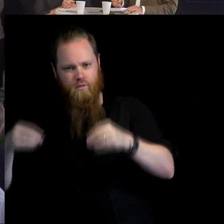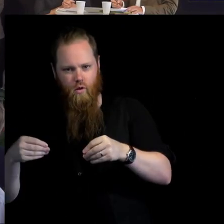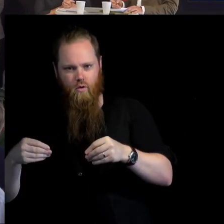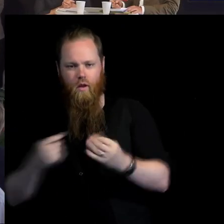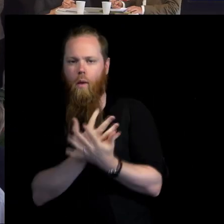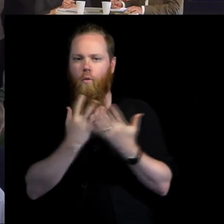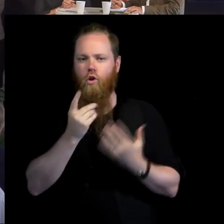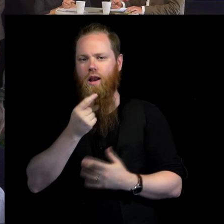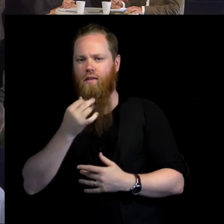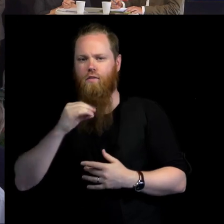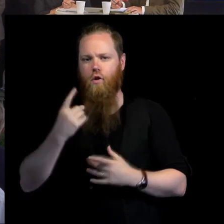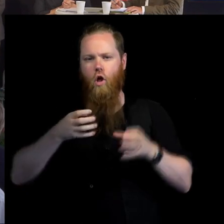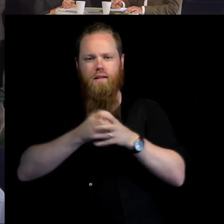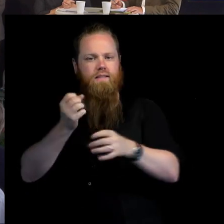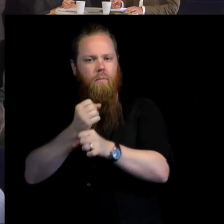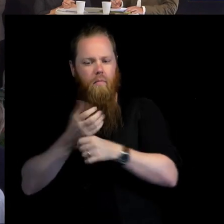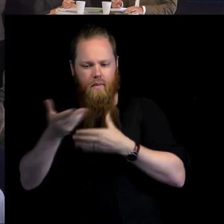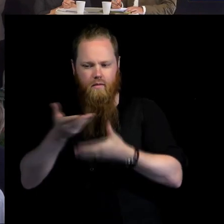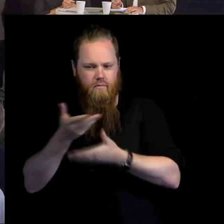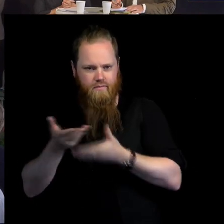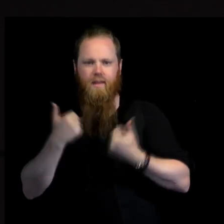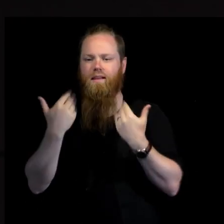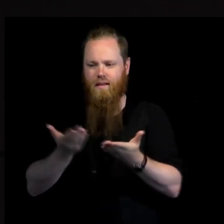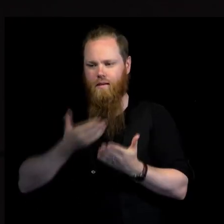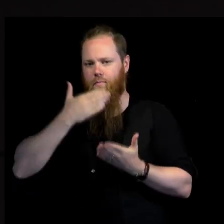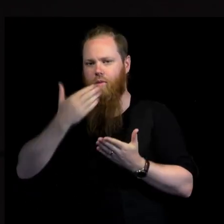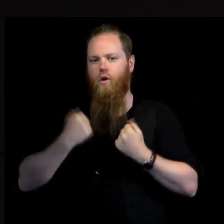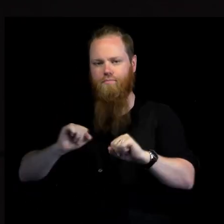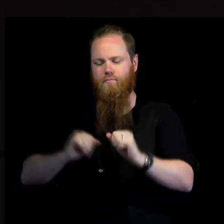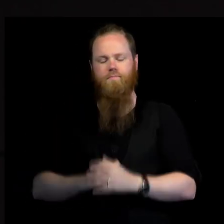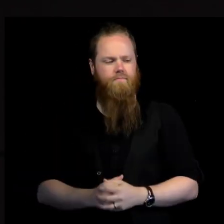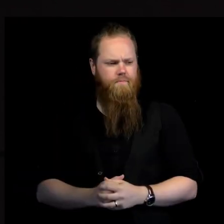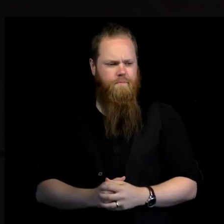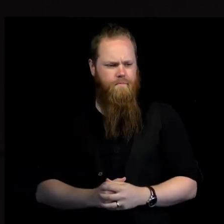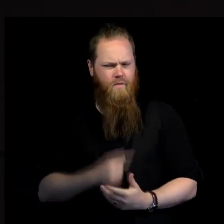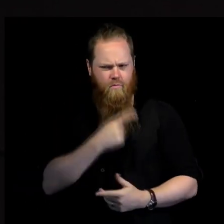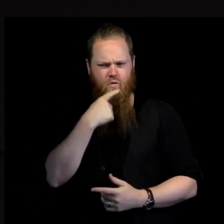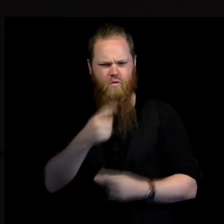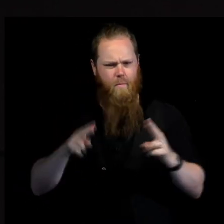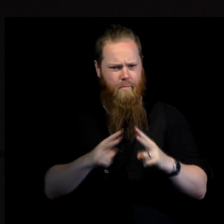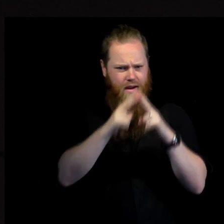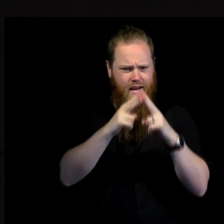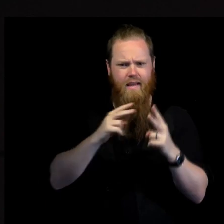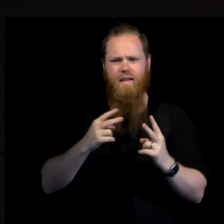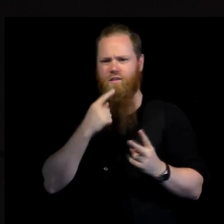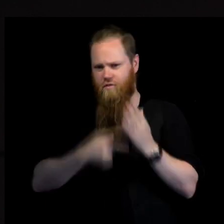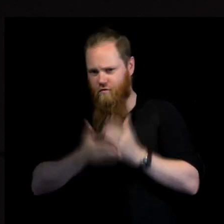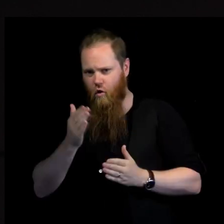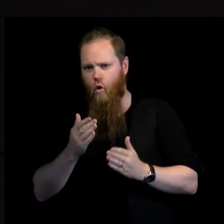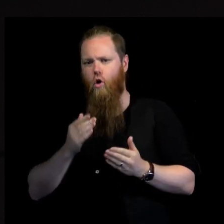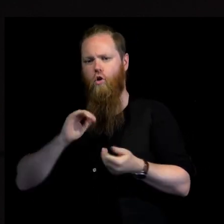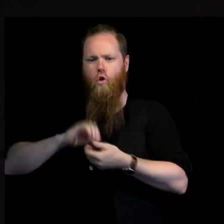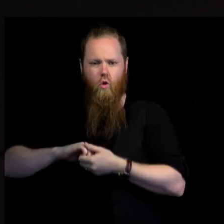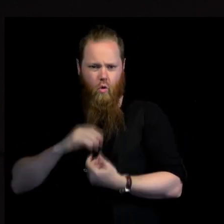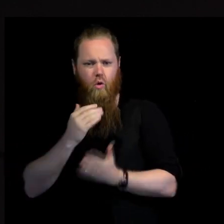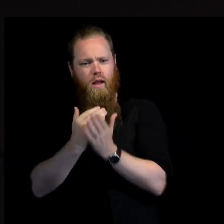makes change happen. But you also said that the Paris Agreement and the Agenda 2030, if we had to vote on them again today, they